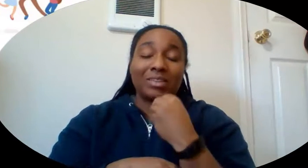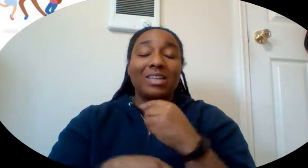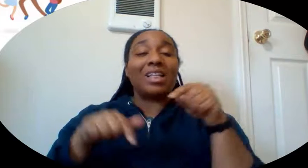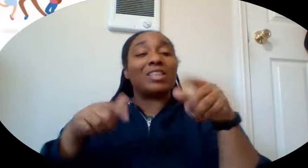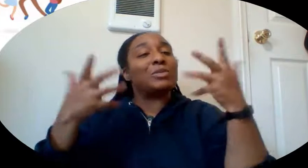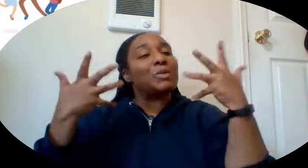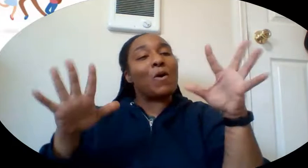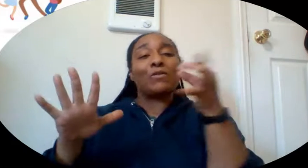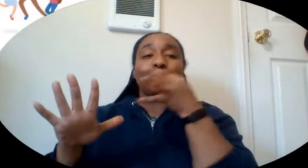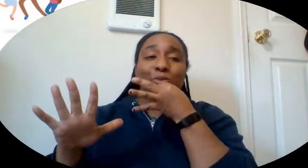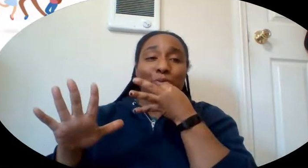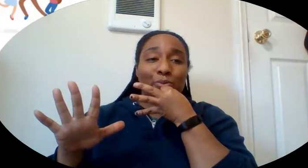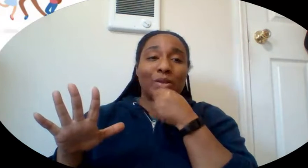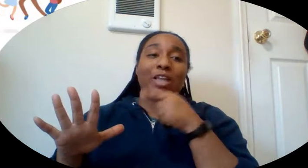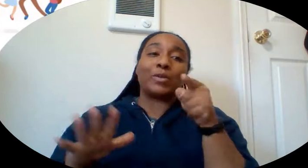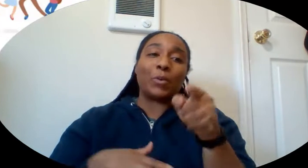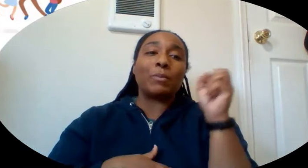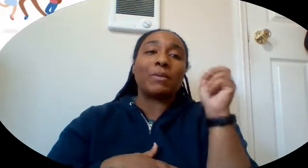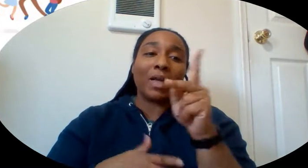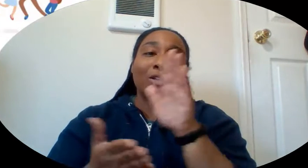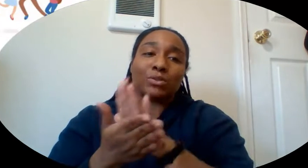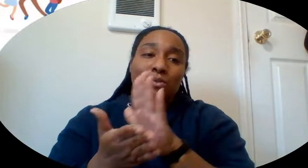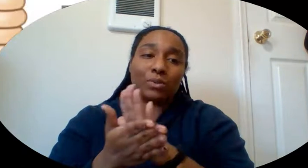you'll be back to school with your friends and teachers.